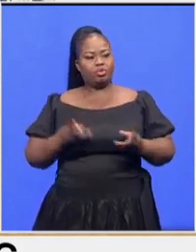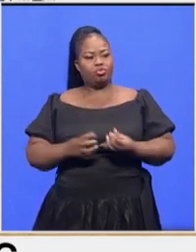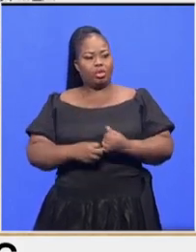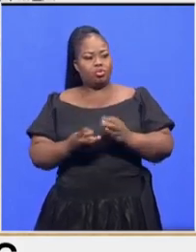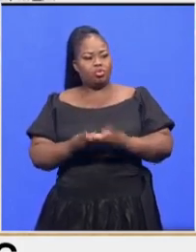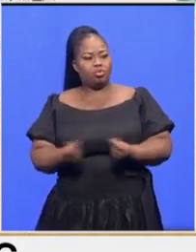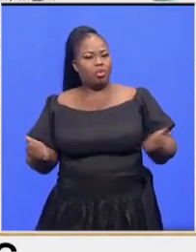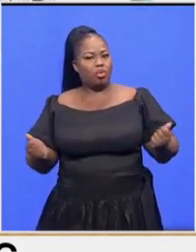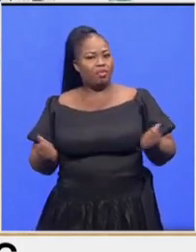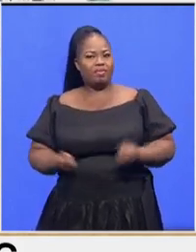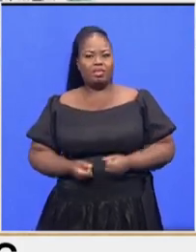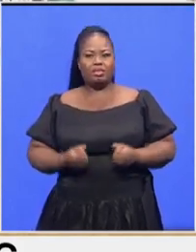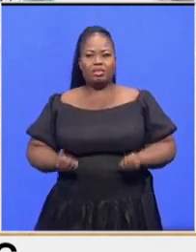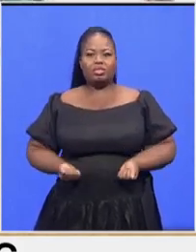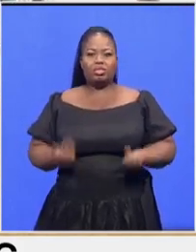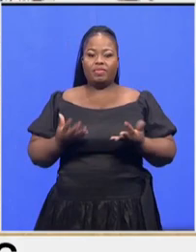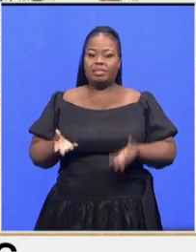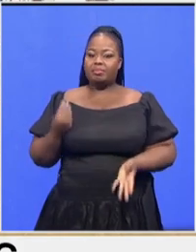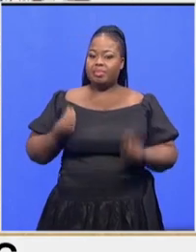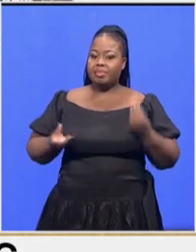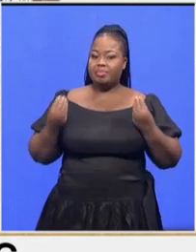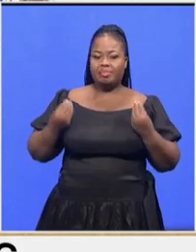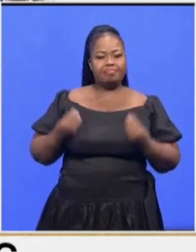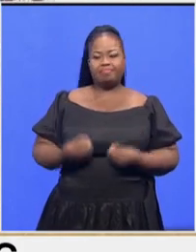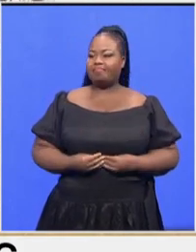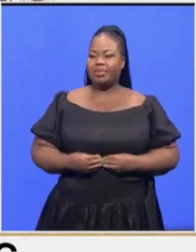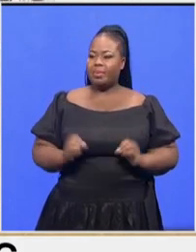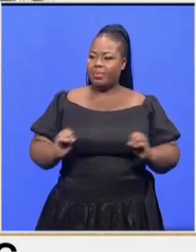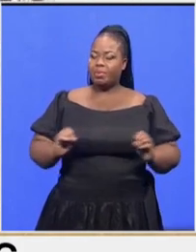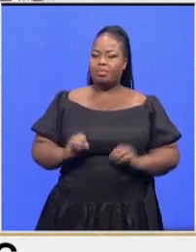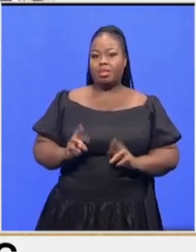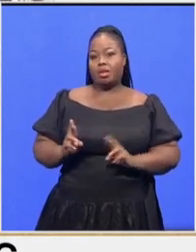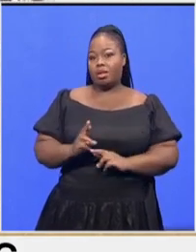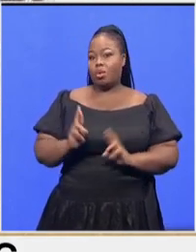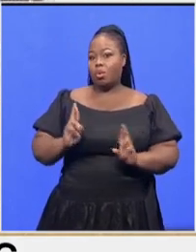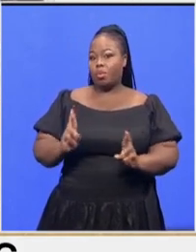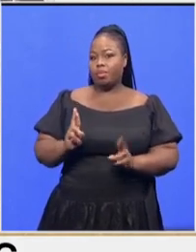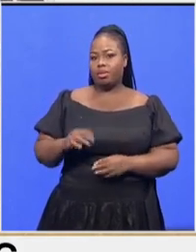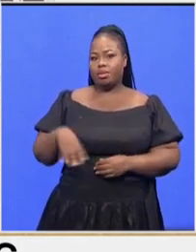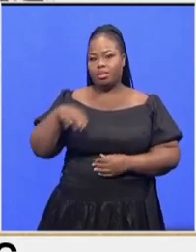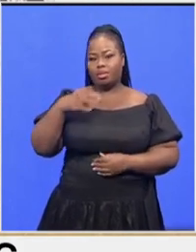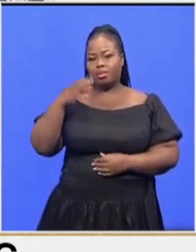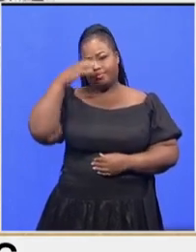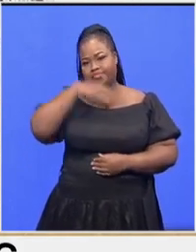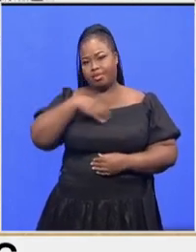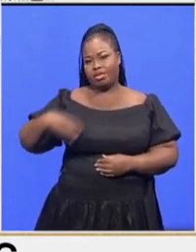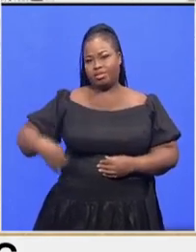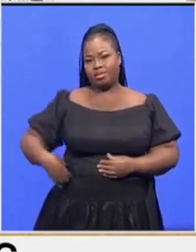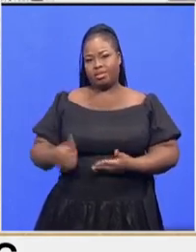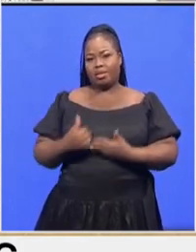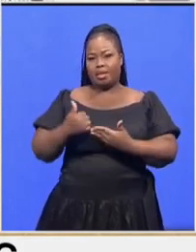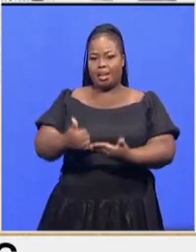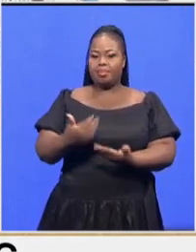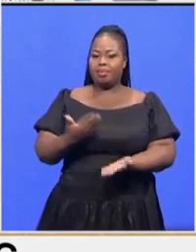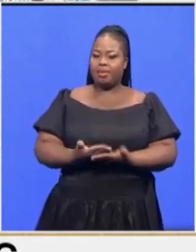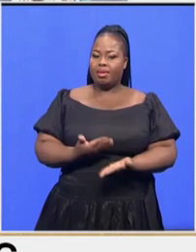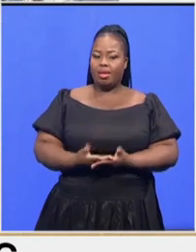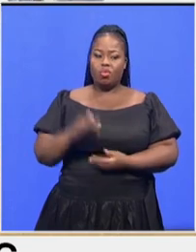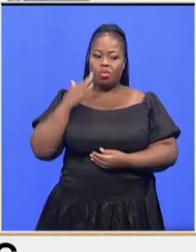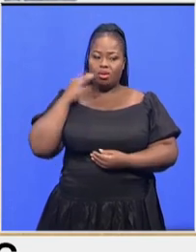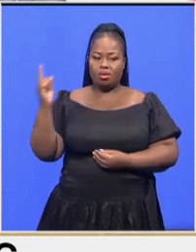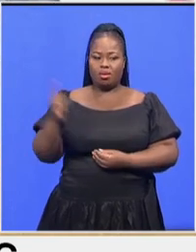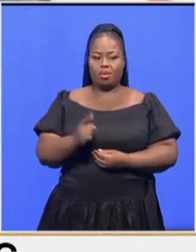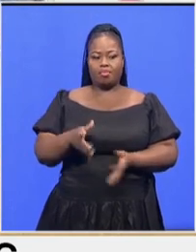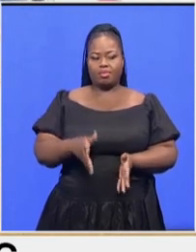various services issues they're hoping that the president will basically actually assist them uh when he comes here and when he um